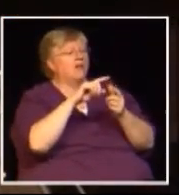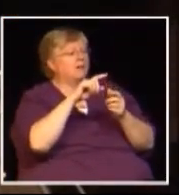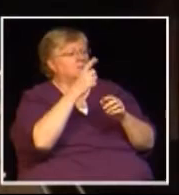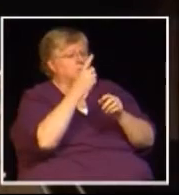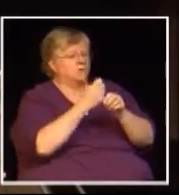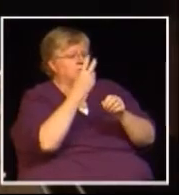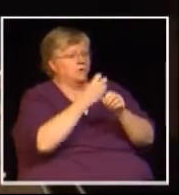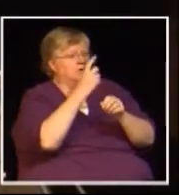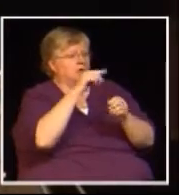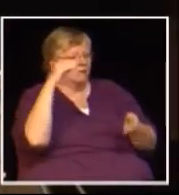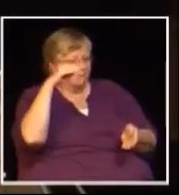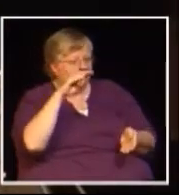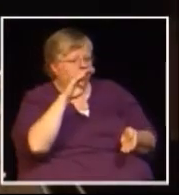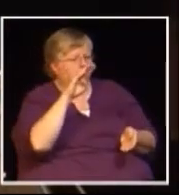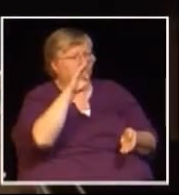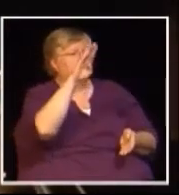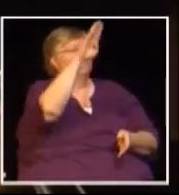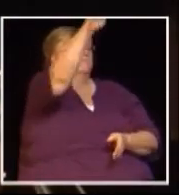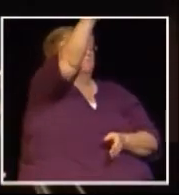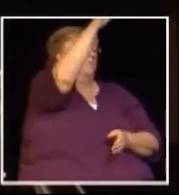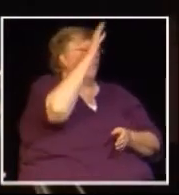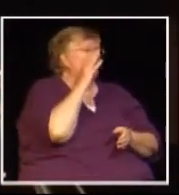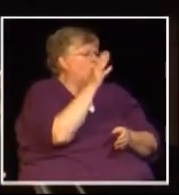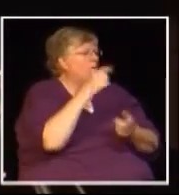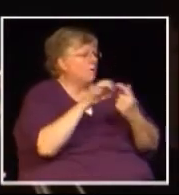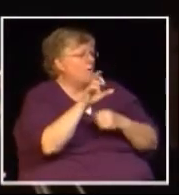it's just a shift but you'll see it come back